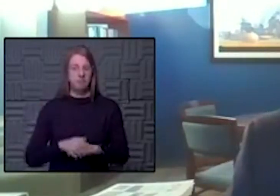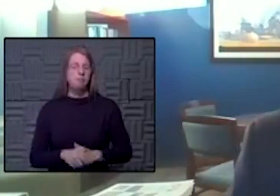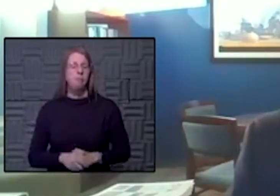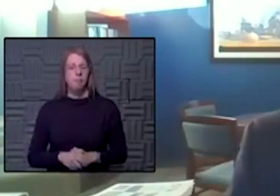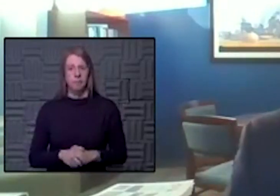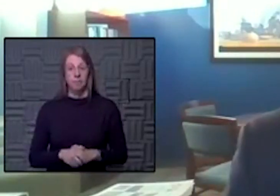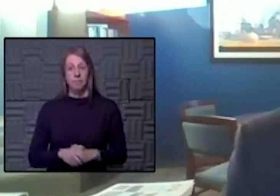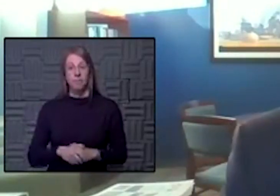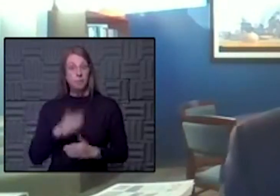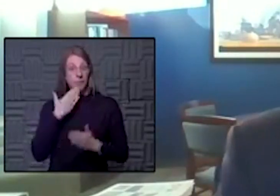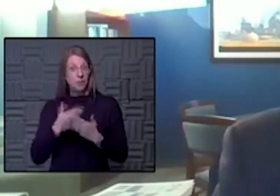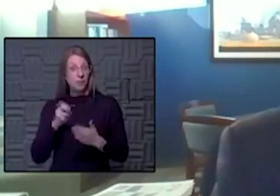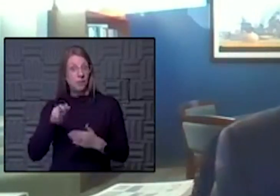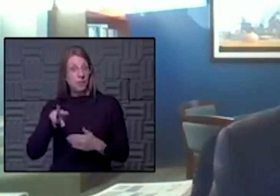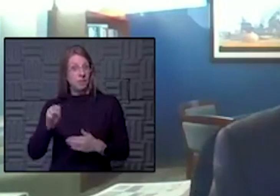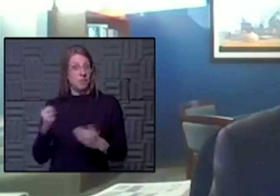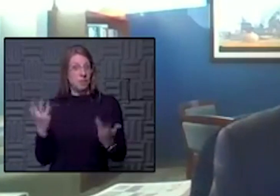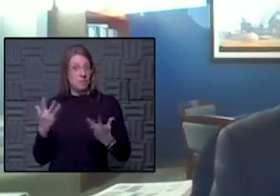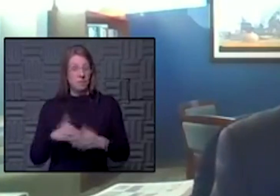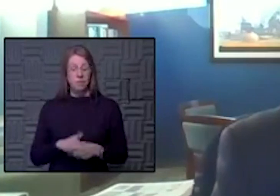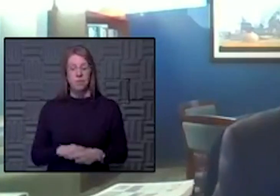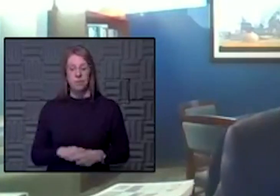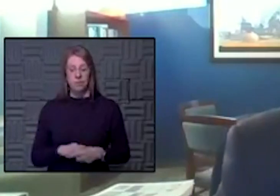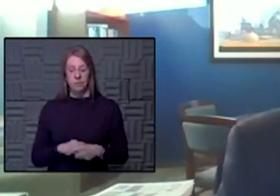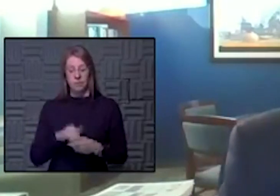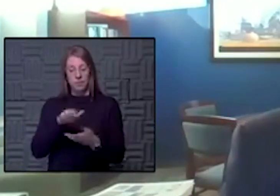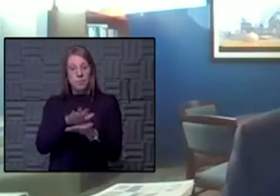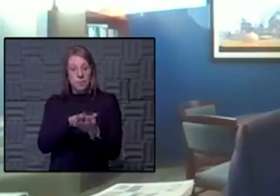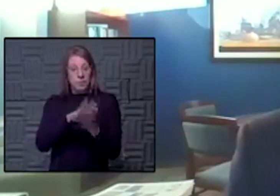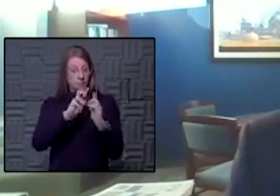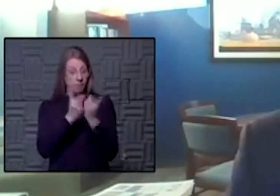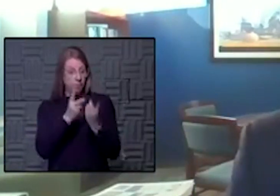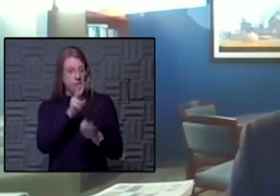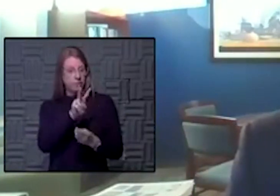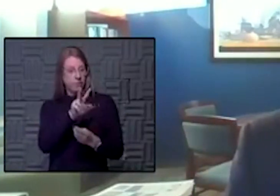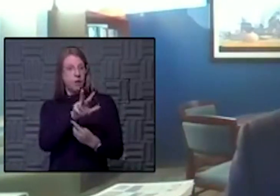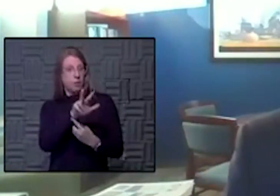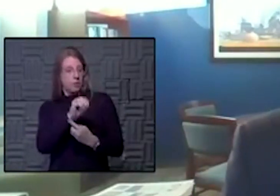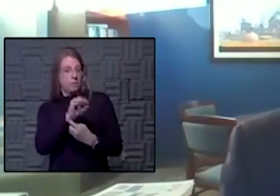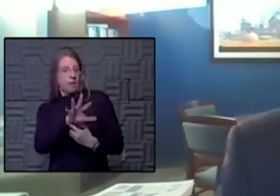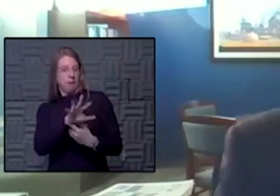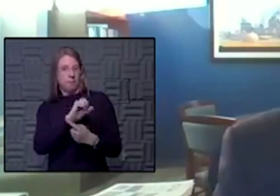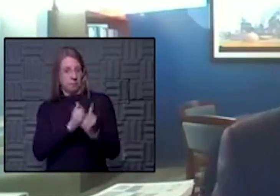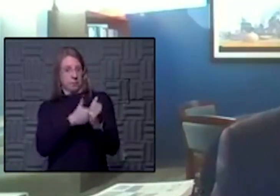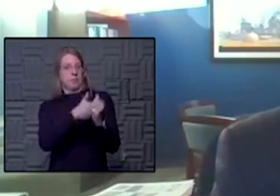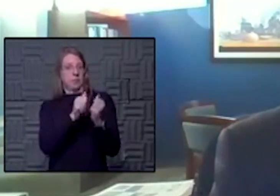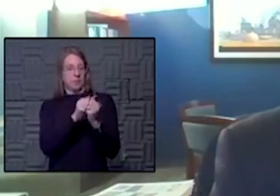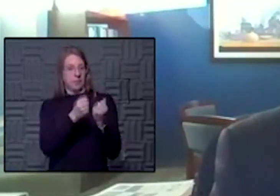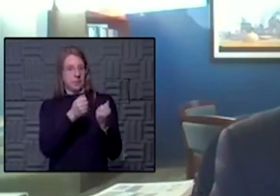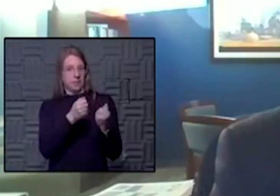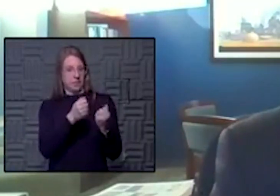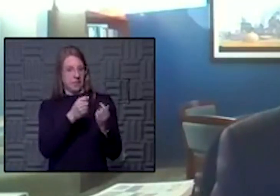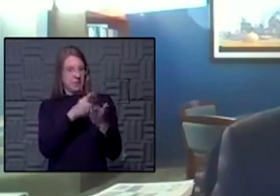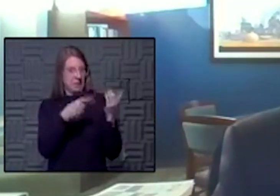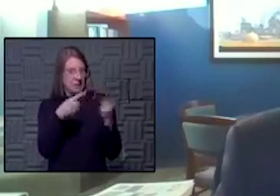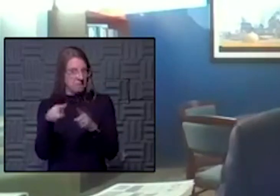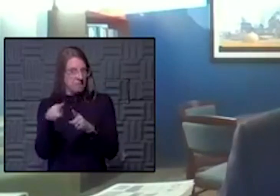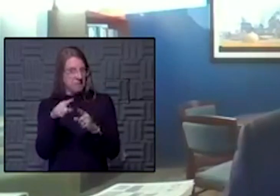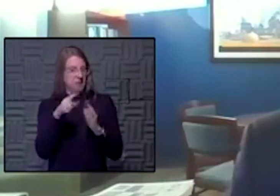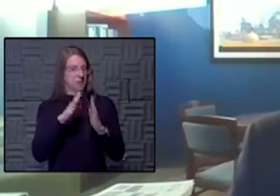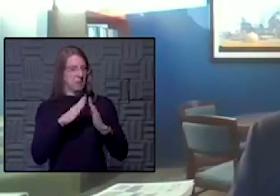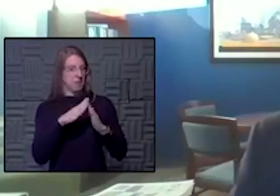The good news is, is really as far as school district 305, you know, keeping up with what's been going on in the community,